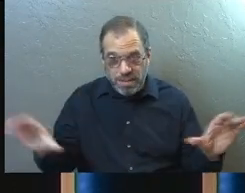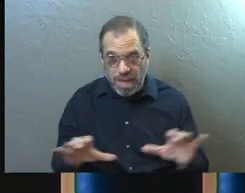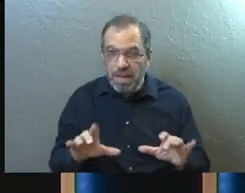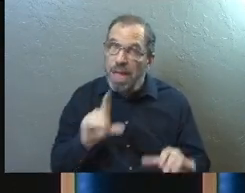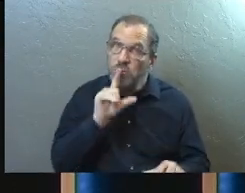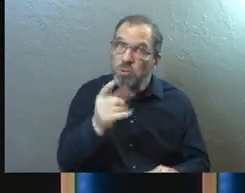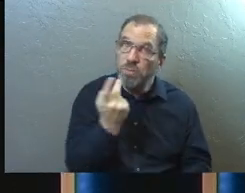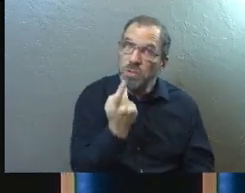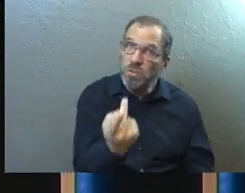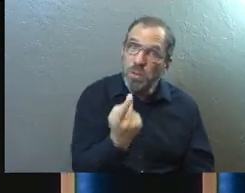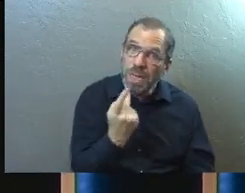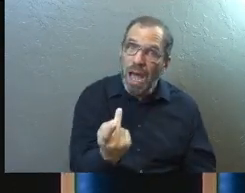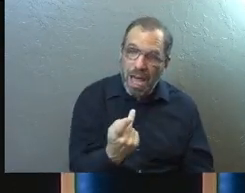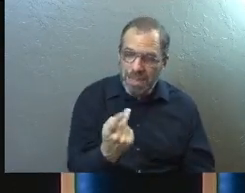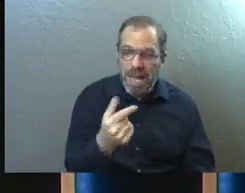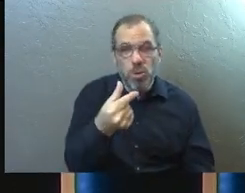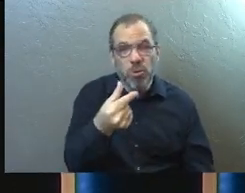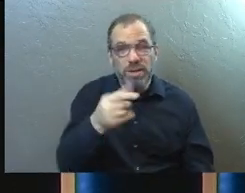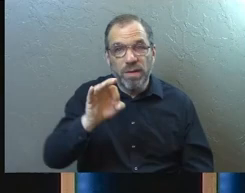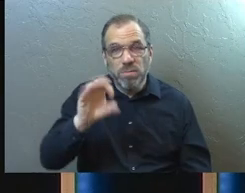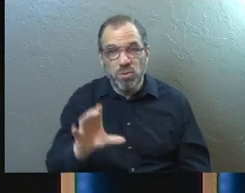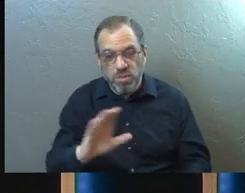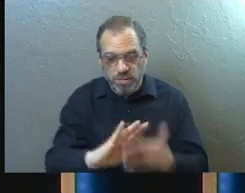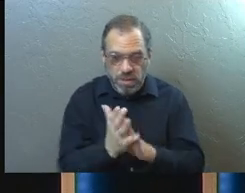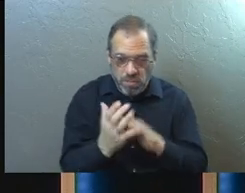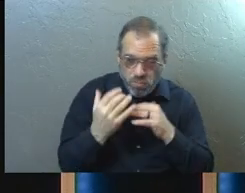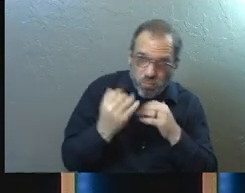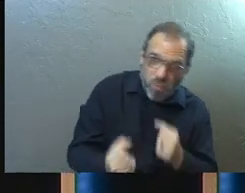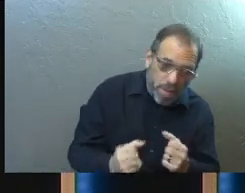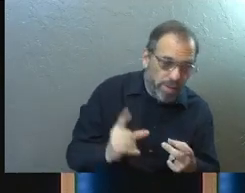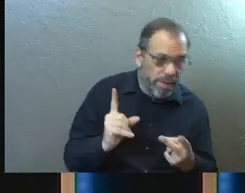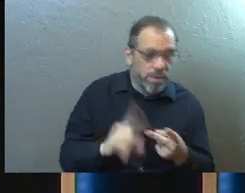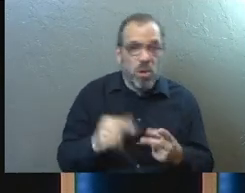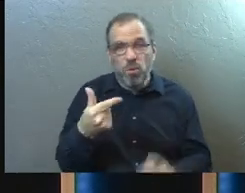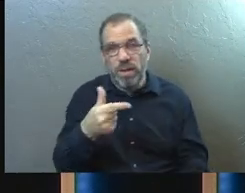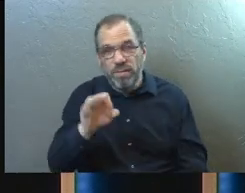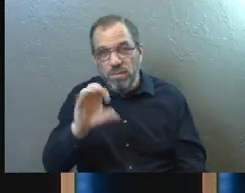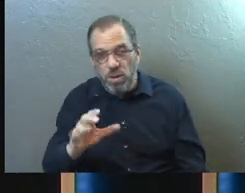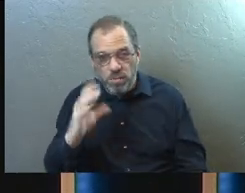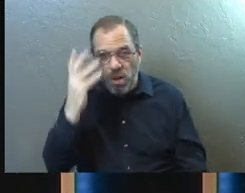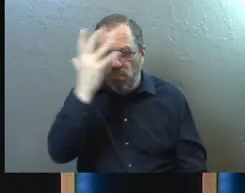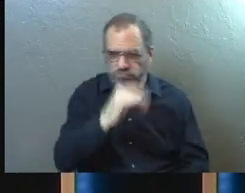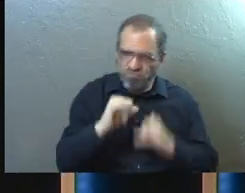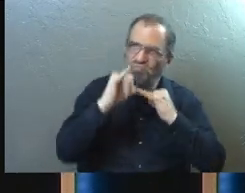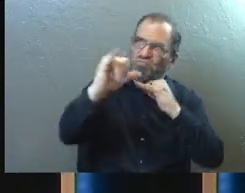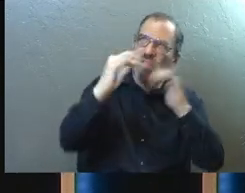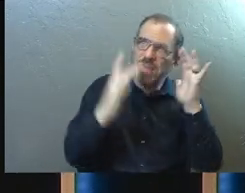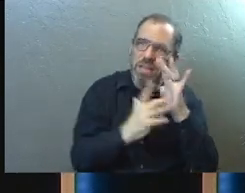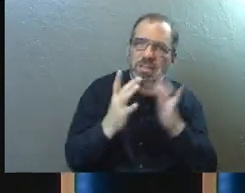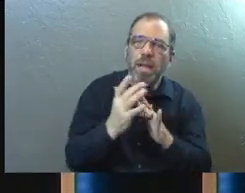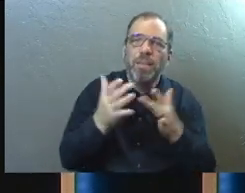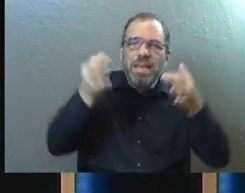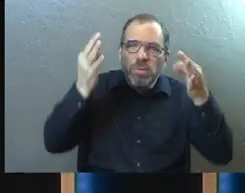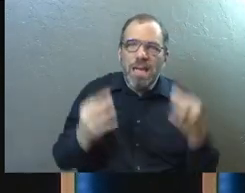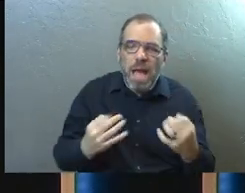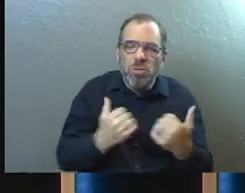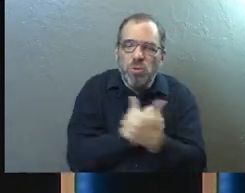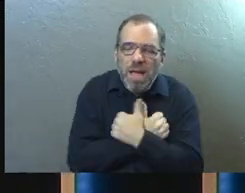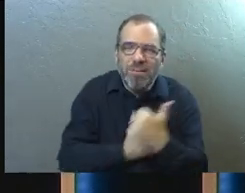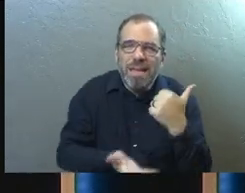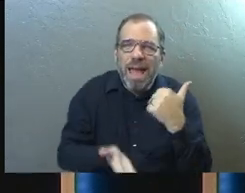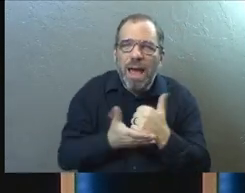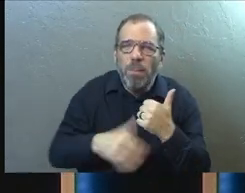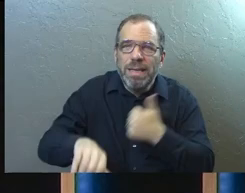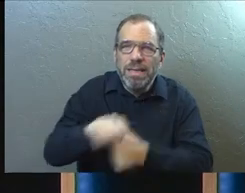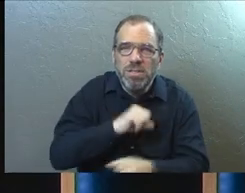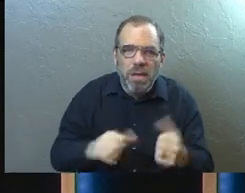true for us. Watch as Grace Fellowship gets strengthened. Watch as Grace Fellowship looks more and more like Jesus, because we choose to love and help each